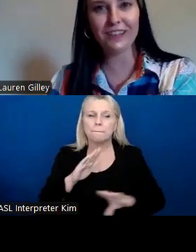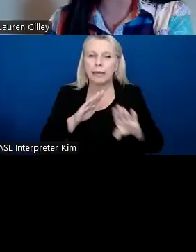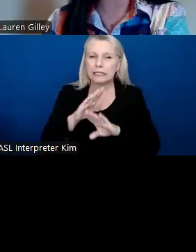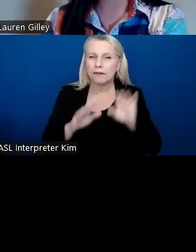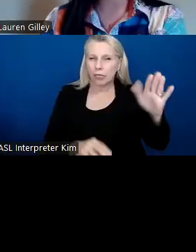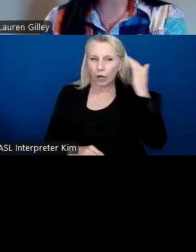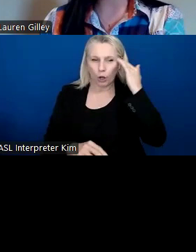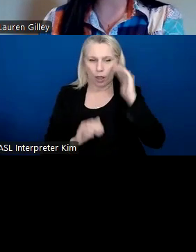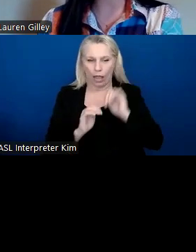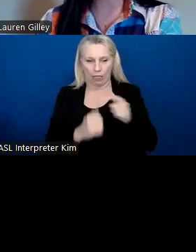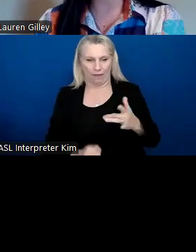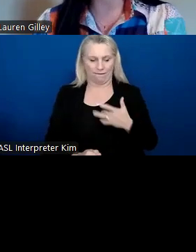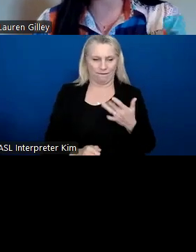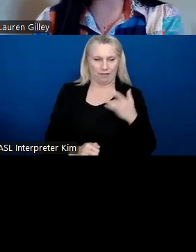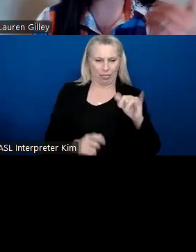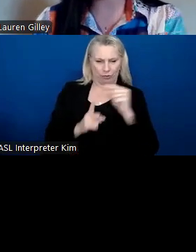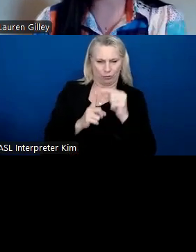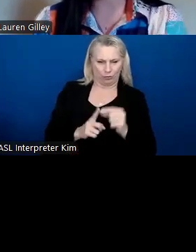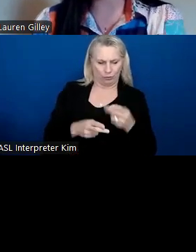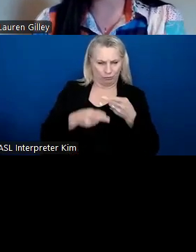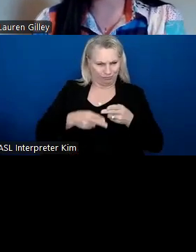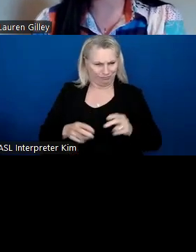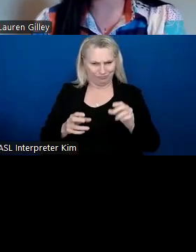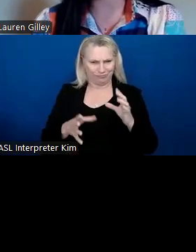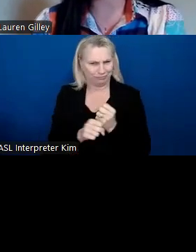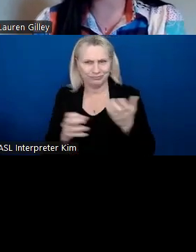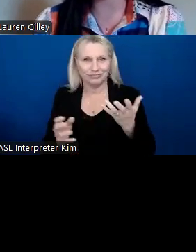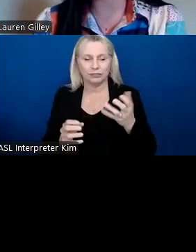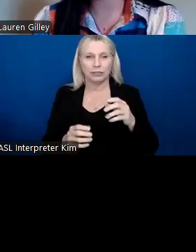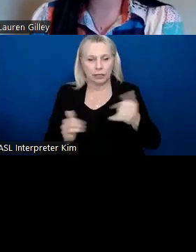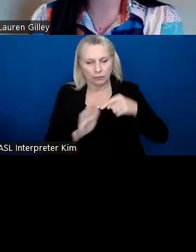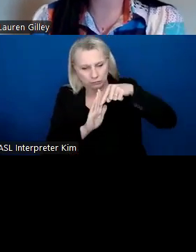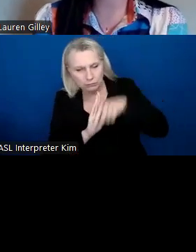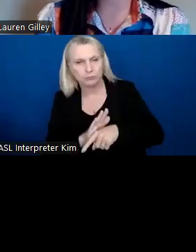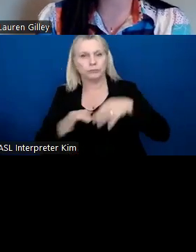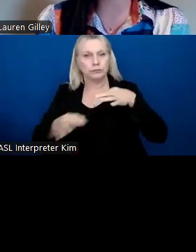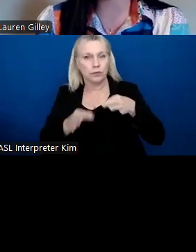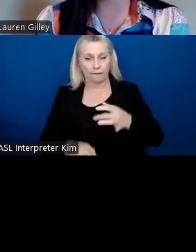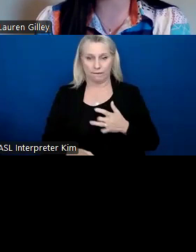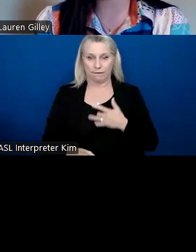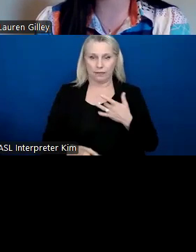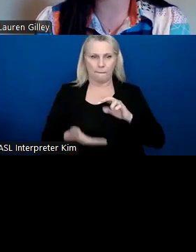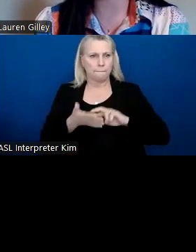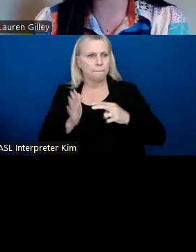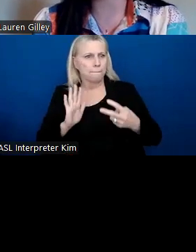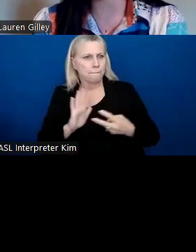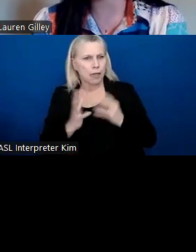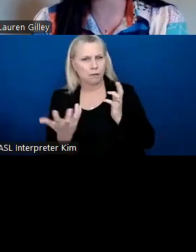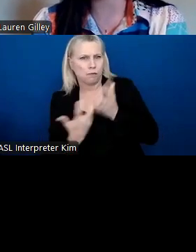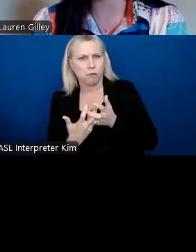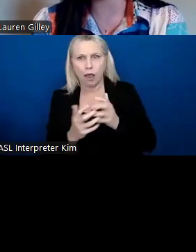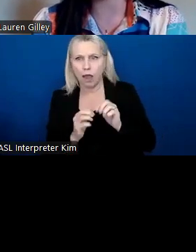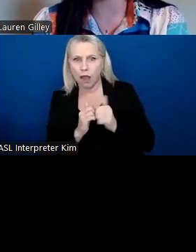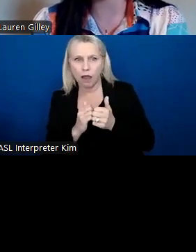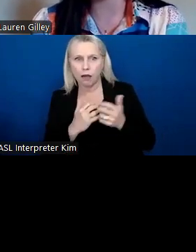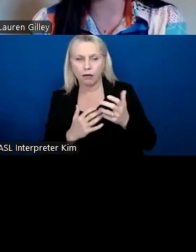on feelings. So going into depth with what kind of feelings we have, what those feelings mean, talking about